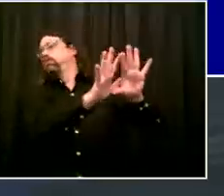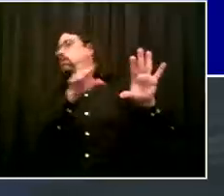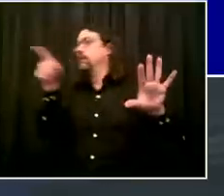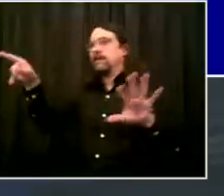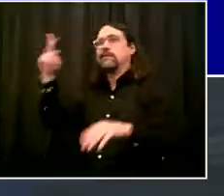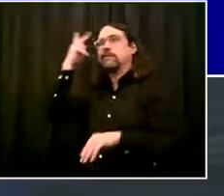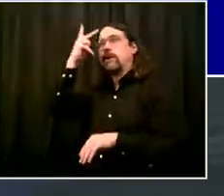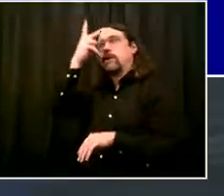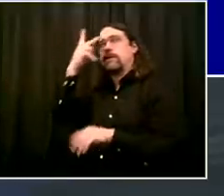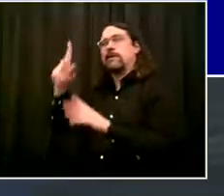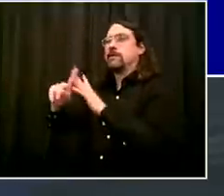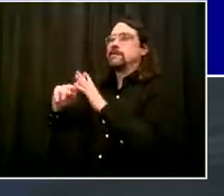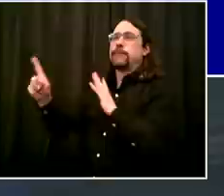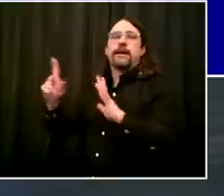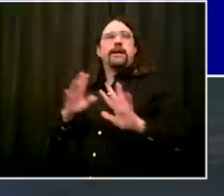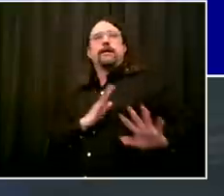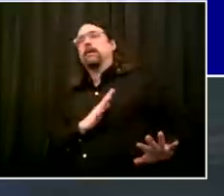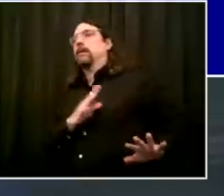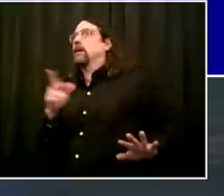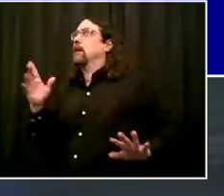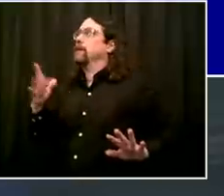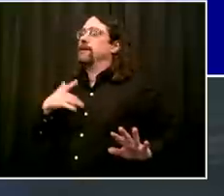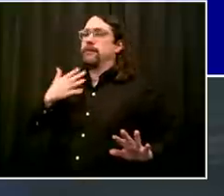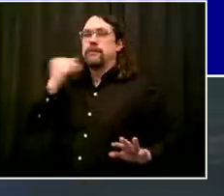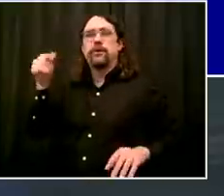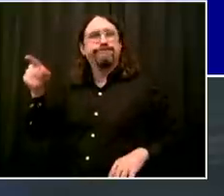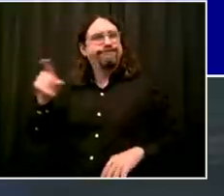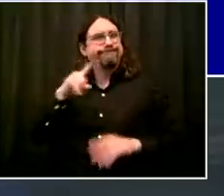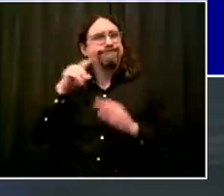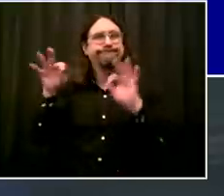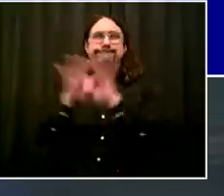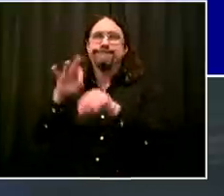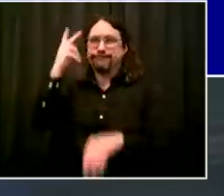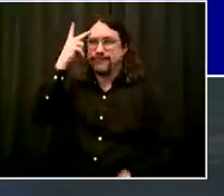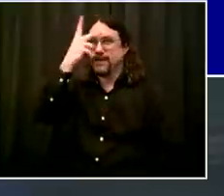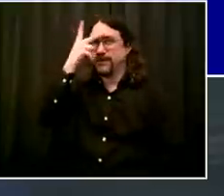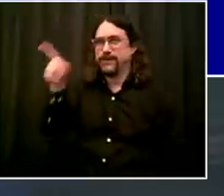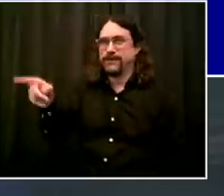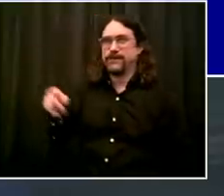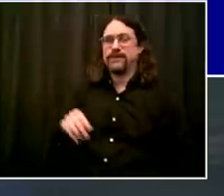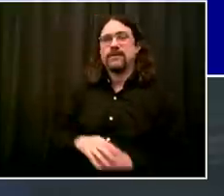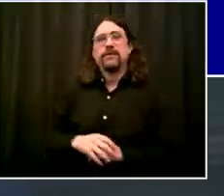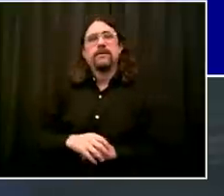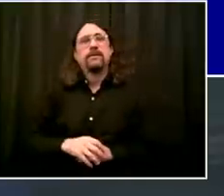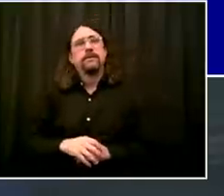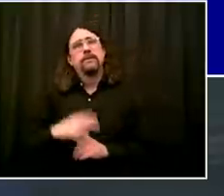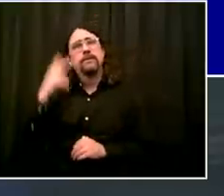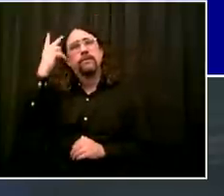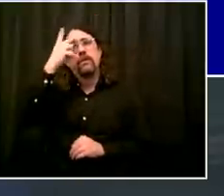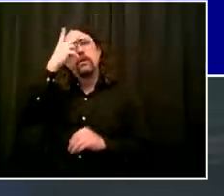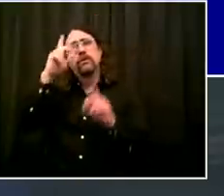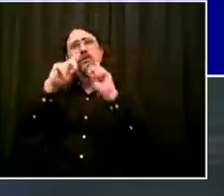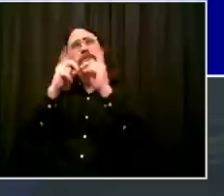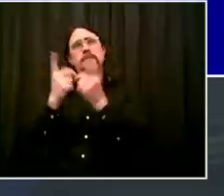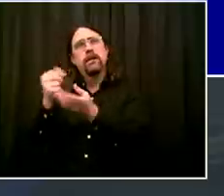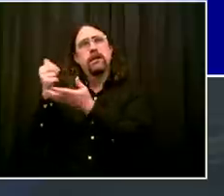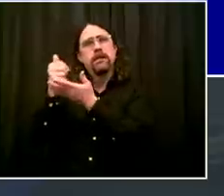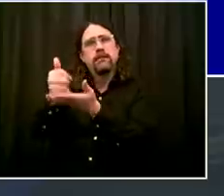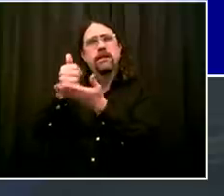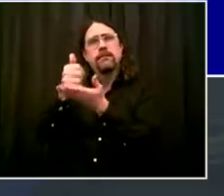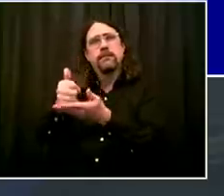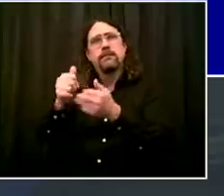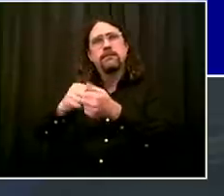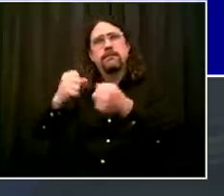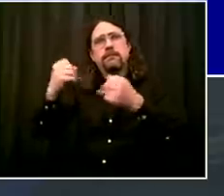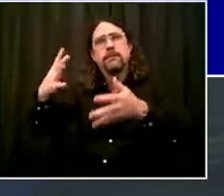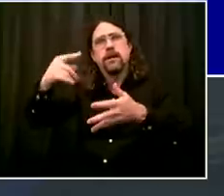helped us to make sure we were socially distancing. They helped put together field hospitals. They helped to run those